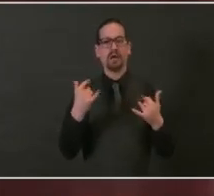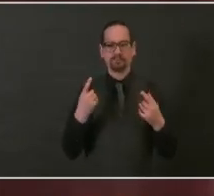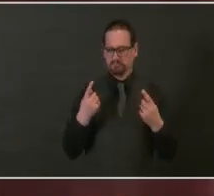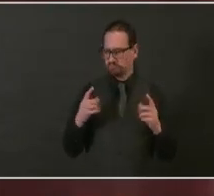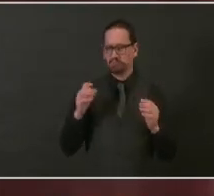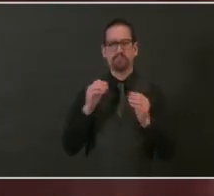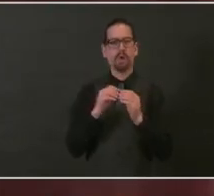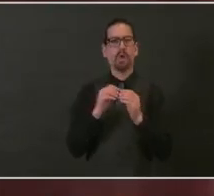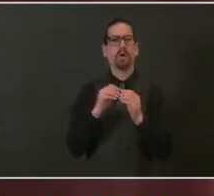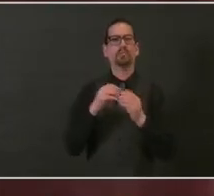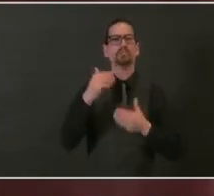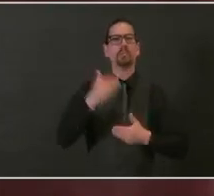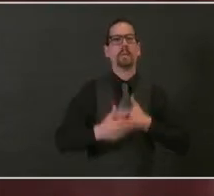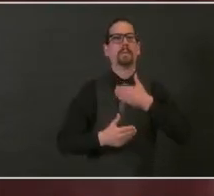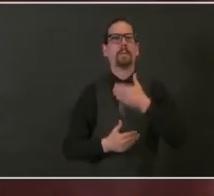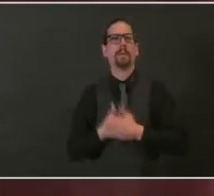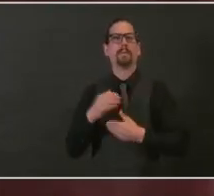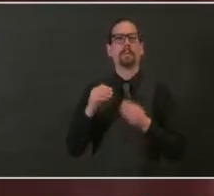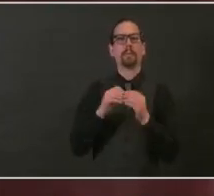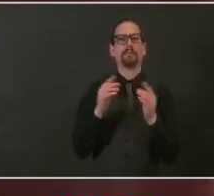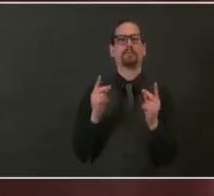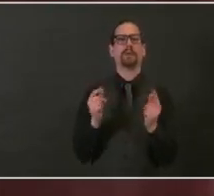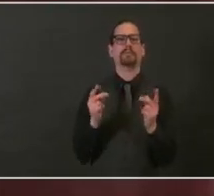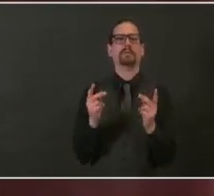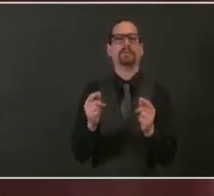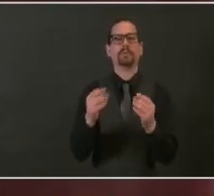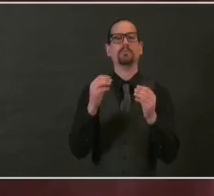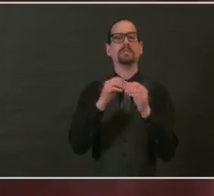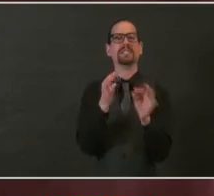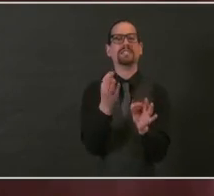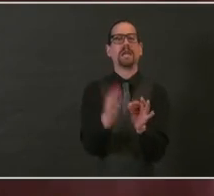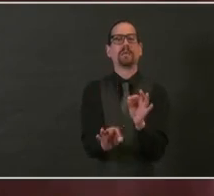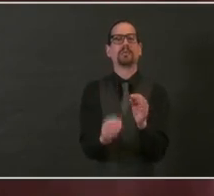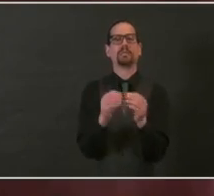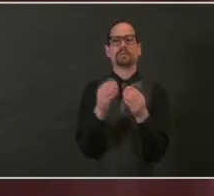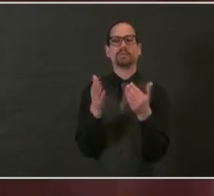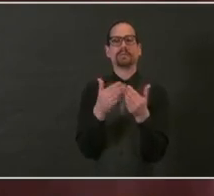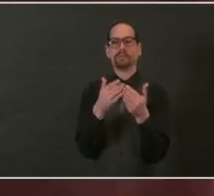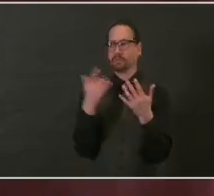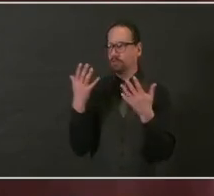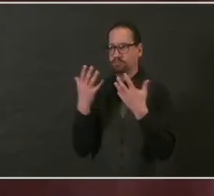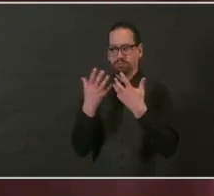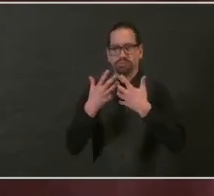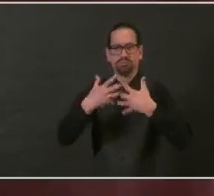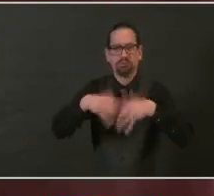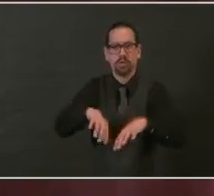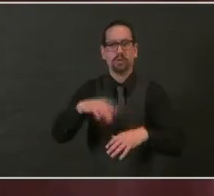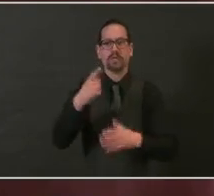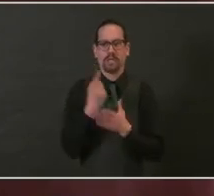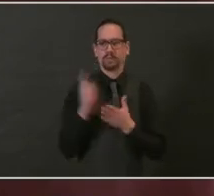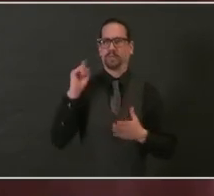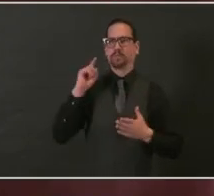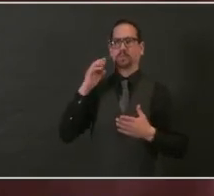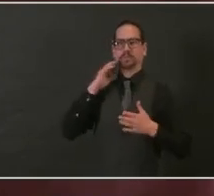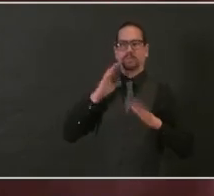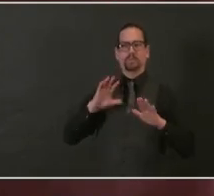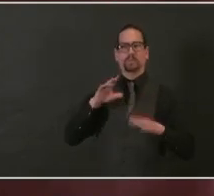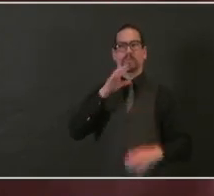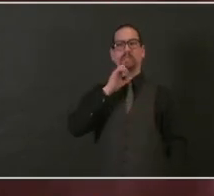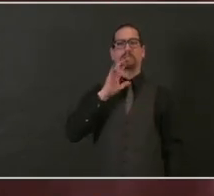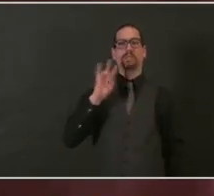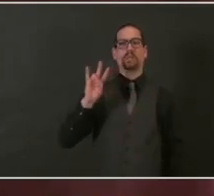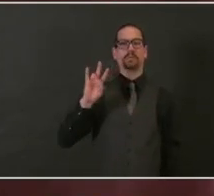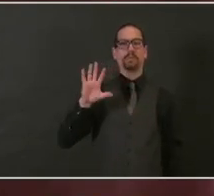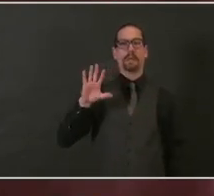Last Thursday, people who are 75 and older started getting vaccinated at our two state-run vaccination sites, at the